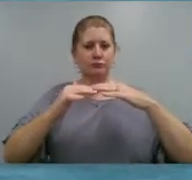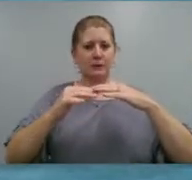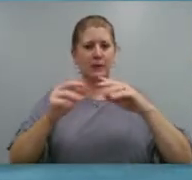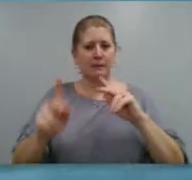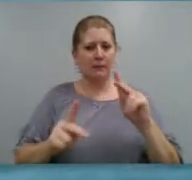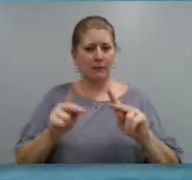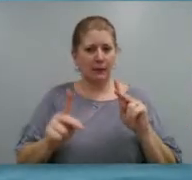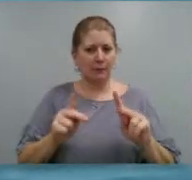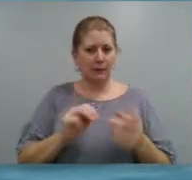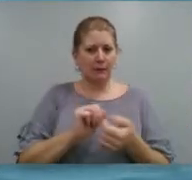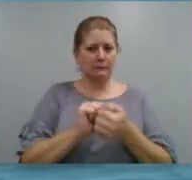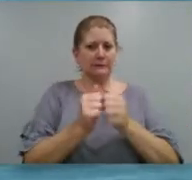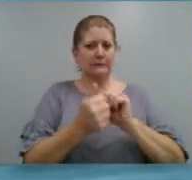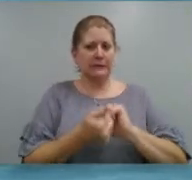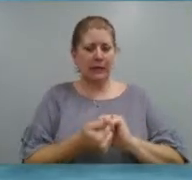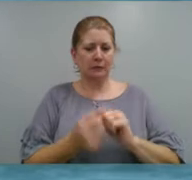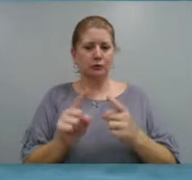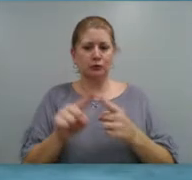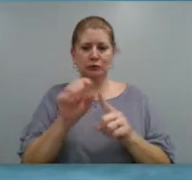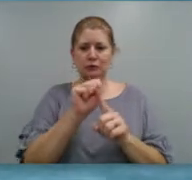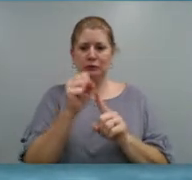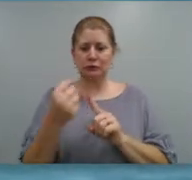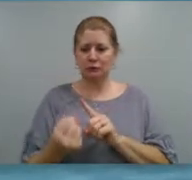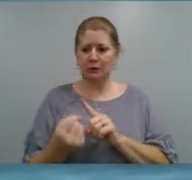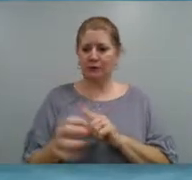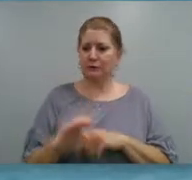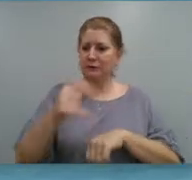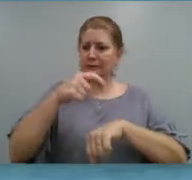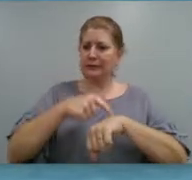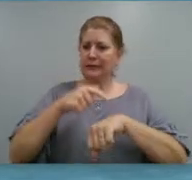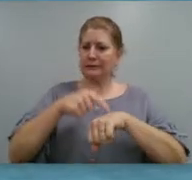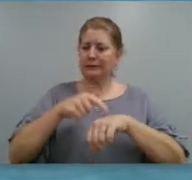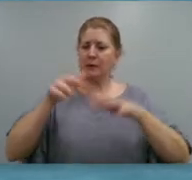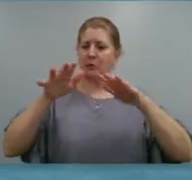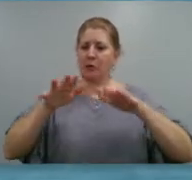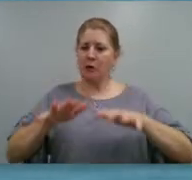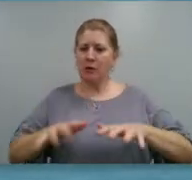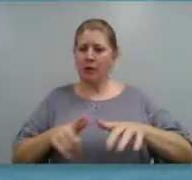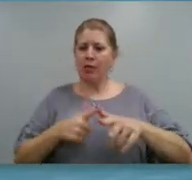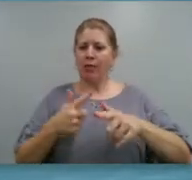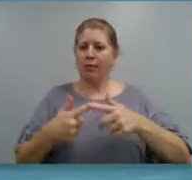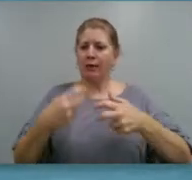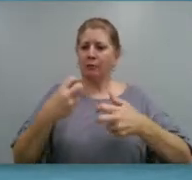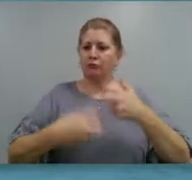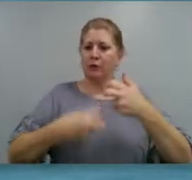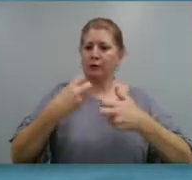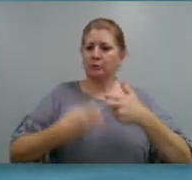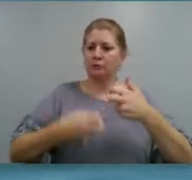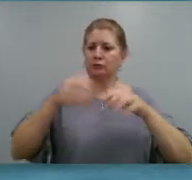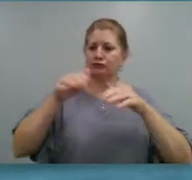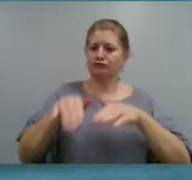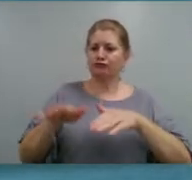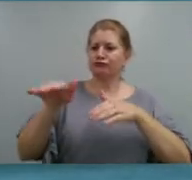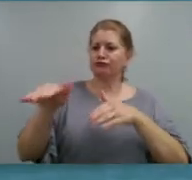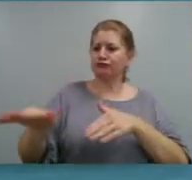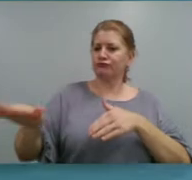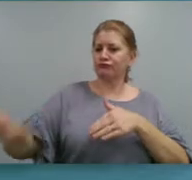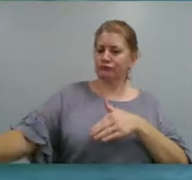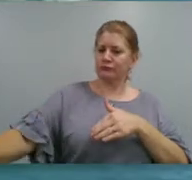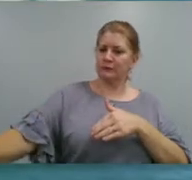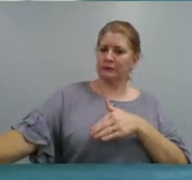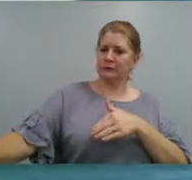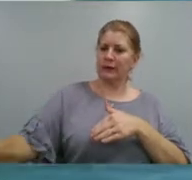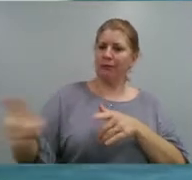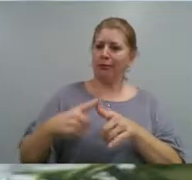When you stop and take the time to coast, or calm down, you can let your problems float away and come back to them when you are calm